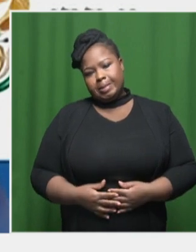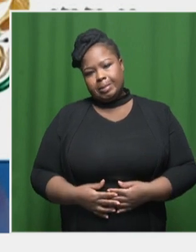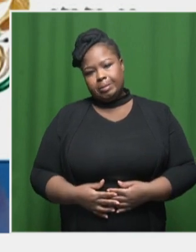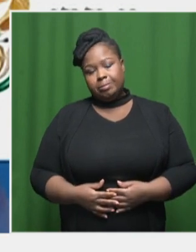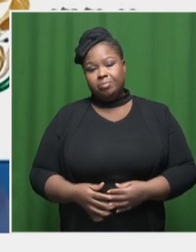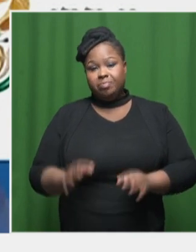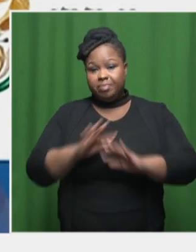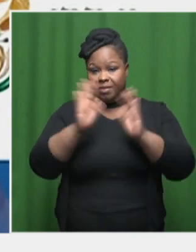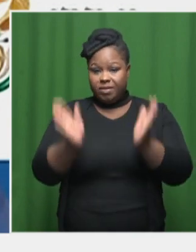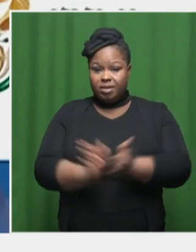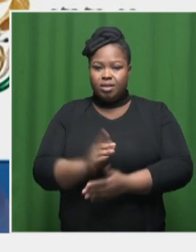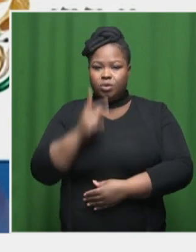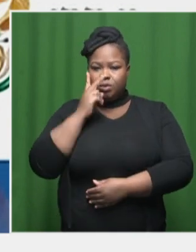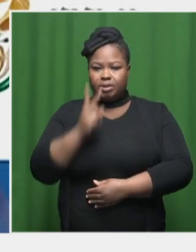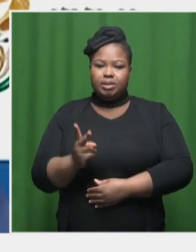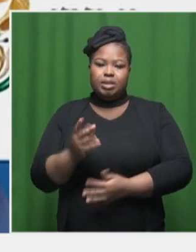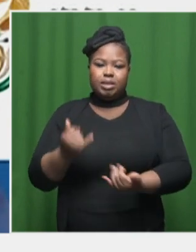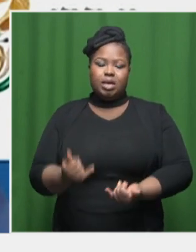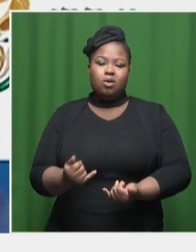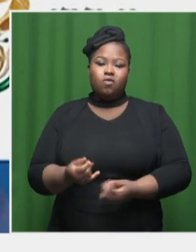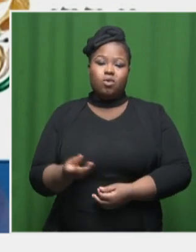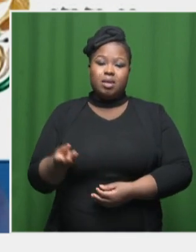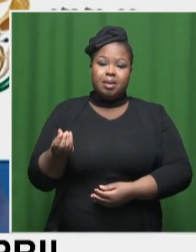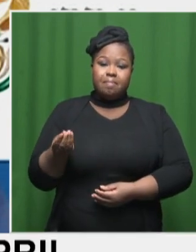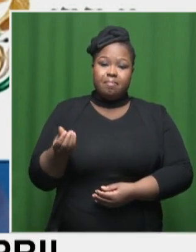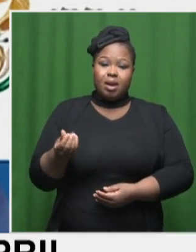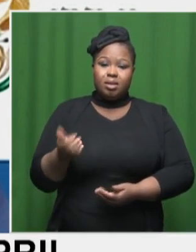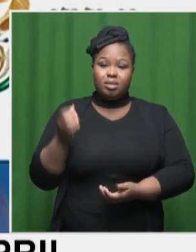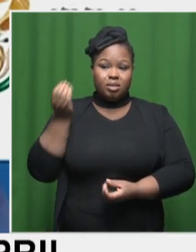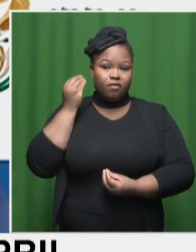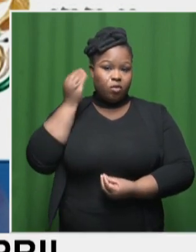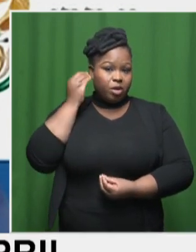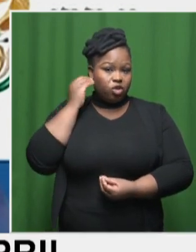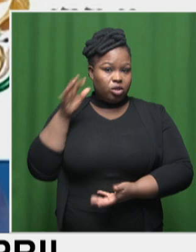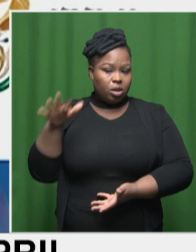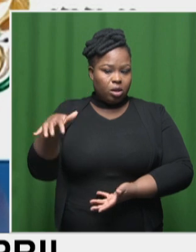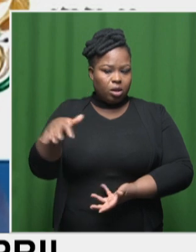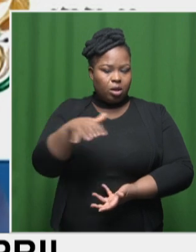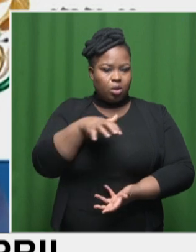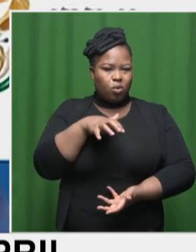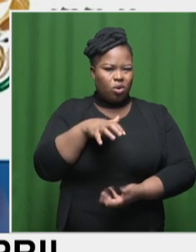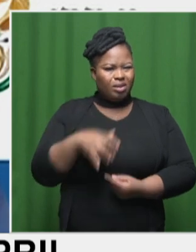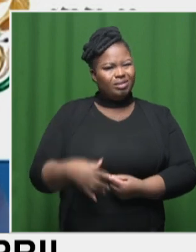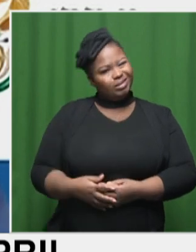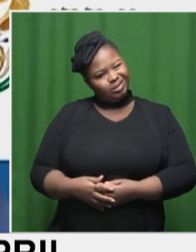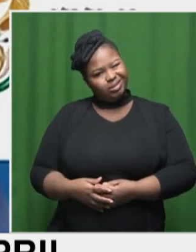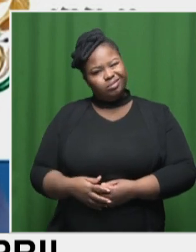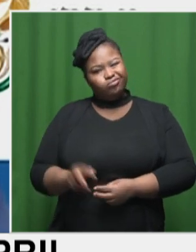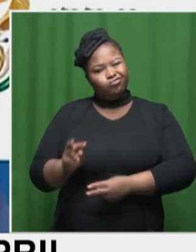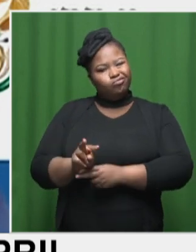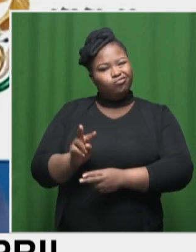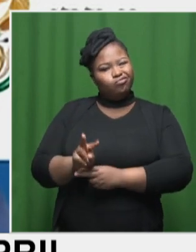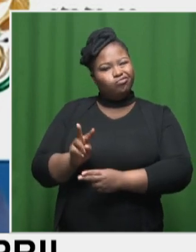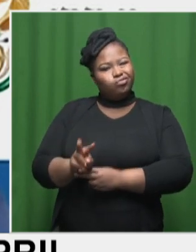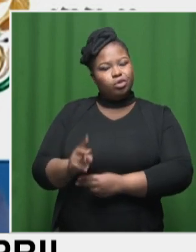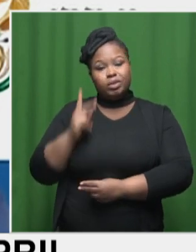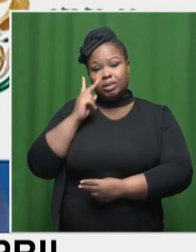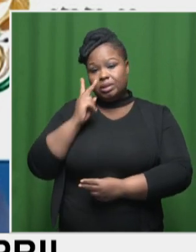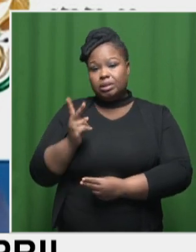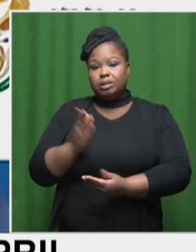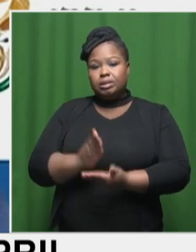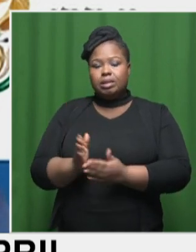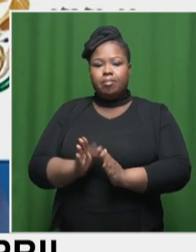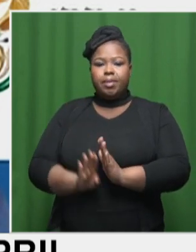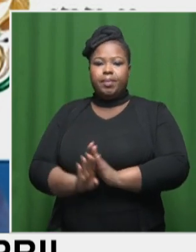we see when we look at the actual price data that we collect is that typically, you know, there's a number of observations where we see increases